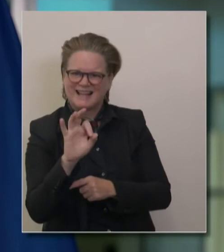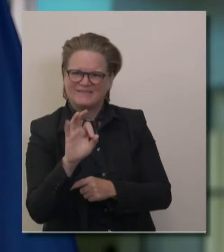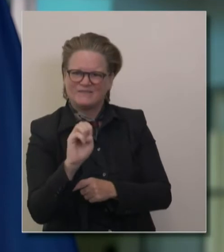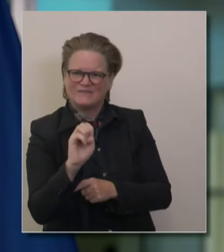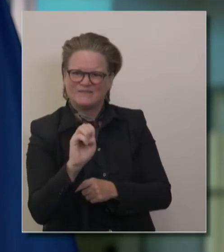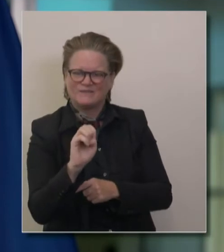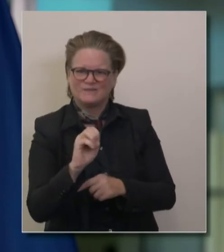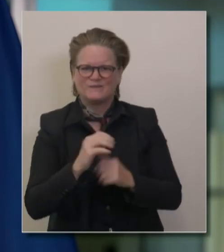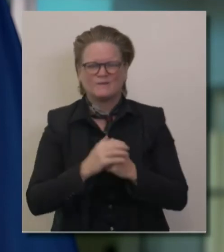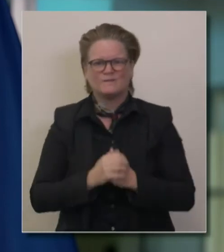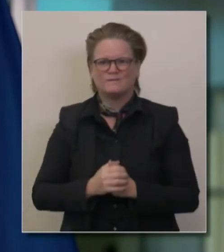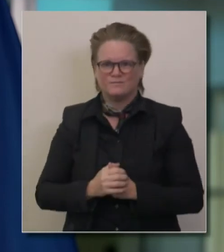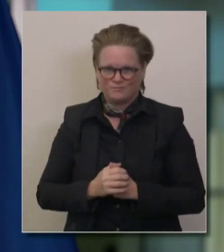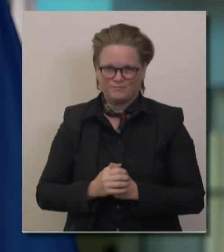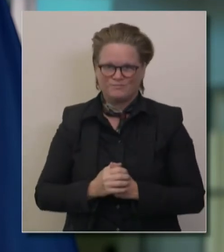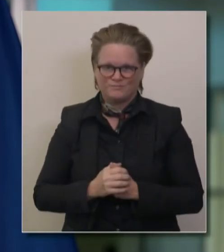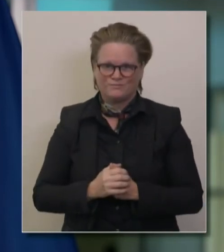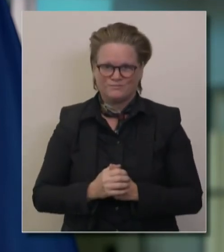Bill Willen, LA Times.